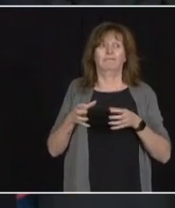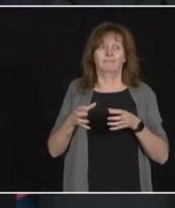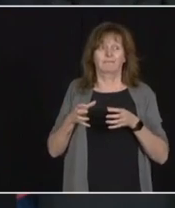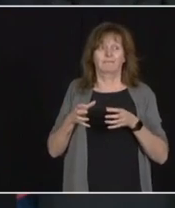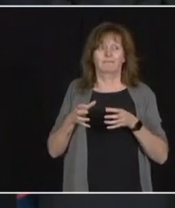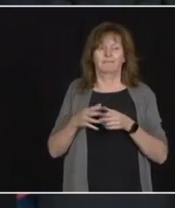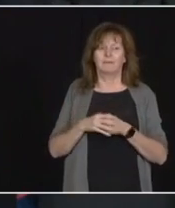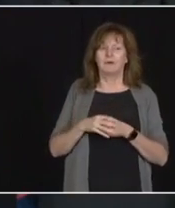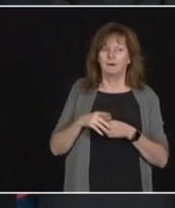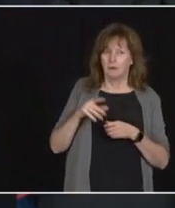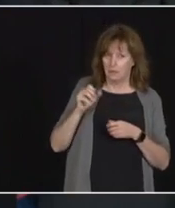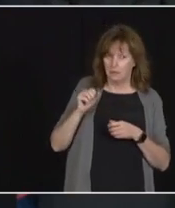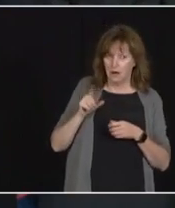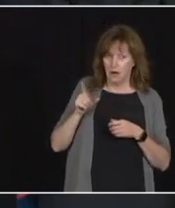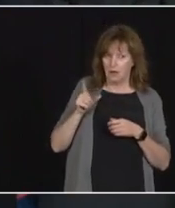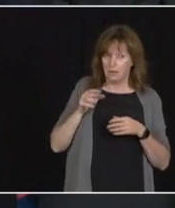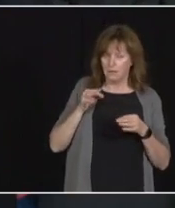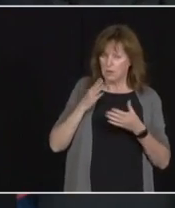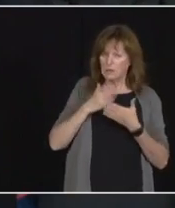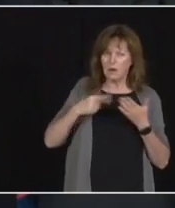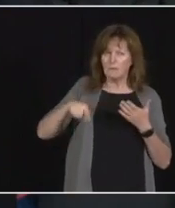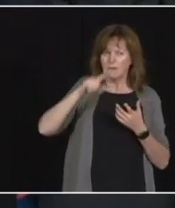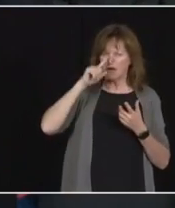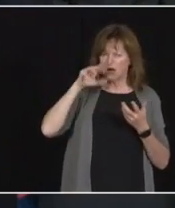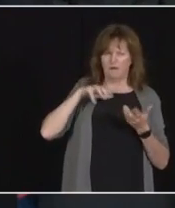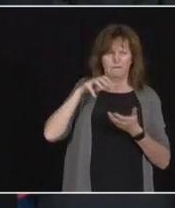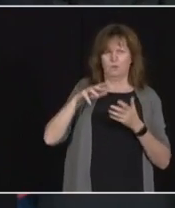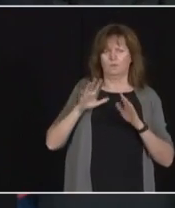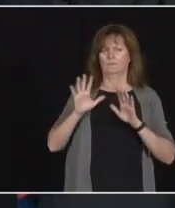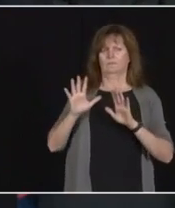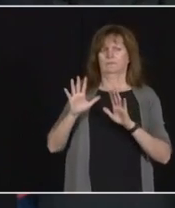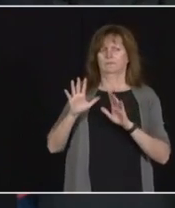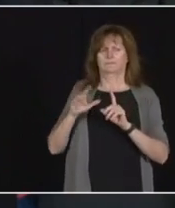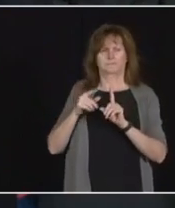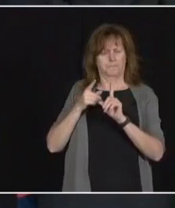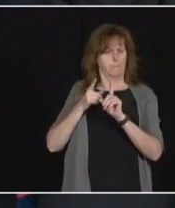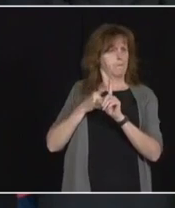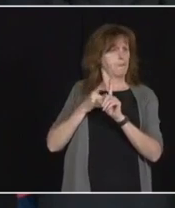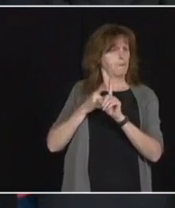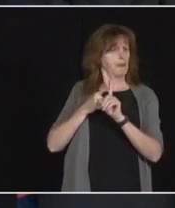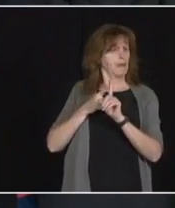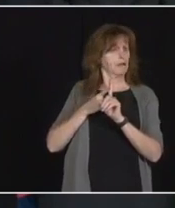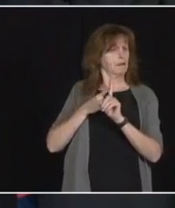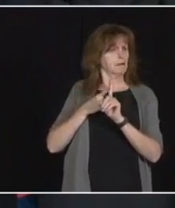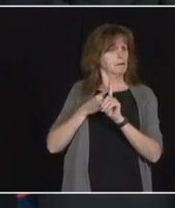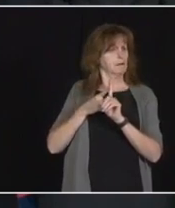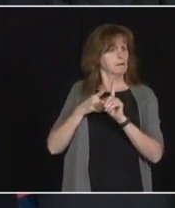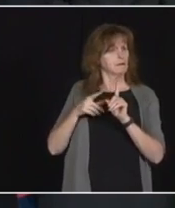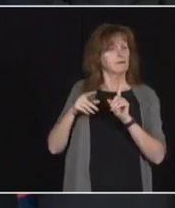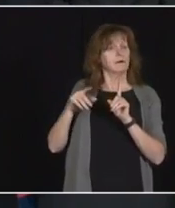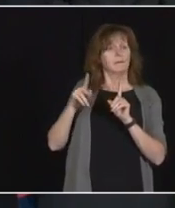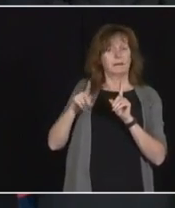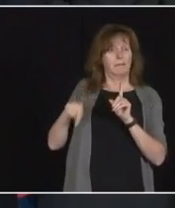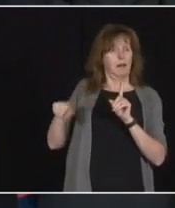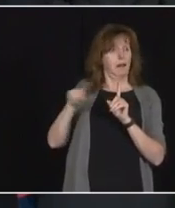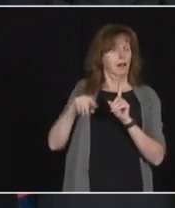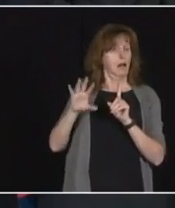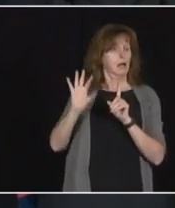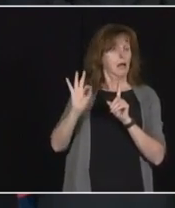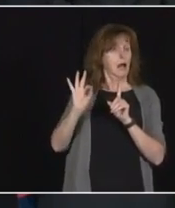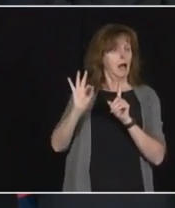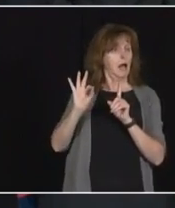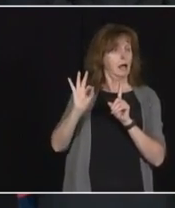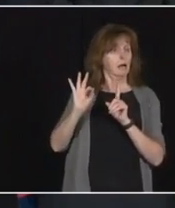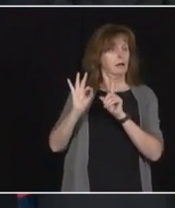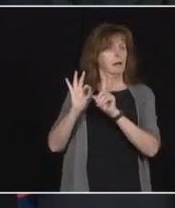Because there seems to be a lot of confusion on there. So can an individual hang out with nine other people every single day? Or do they have to pick the